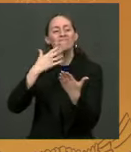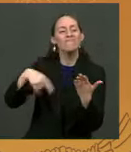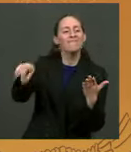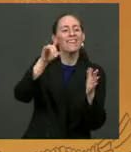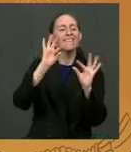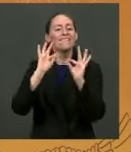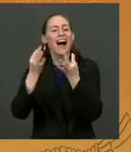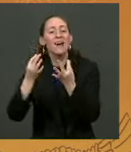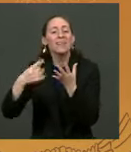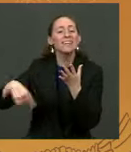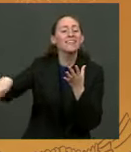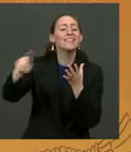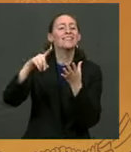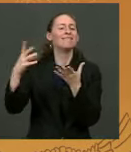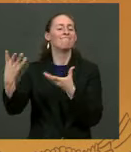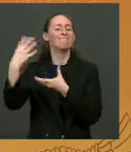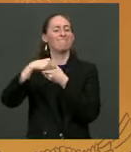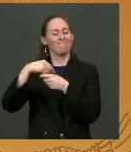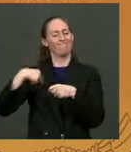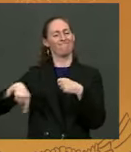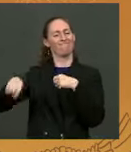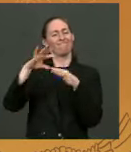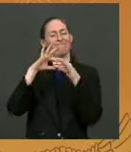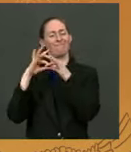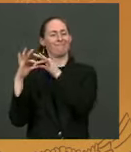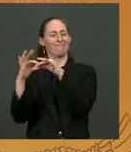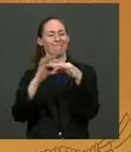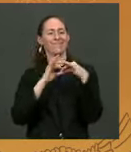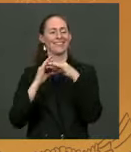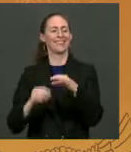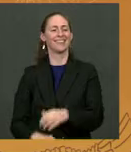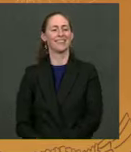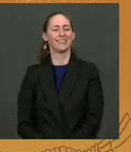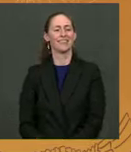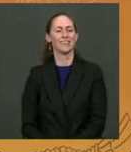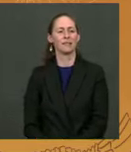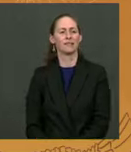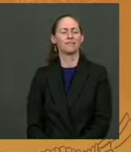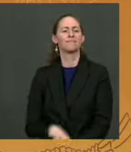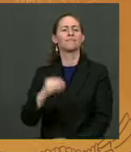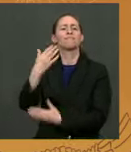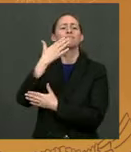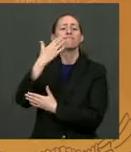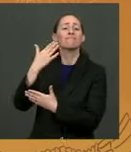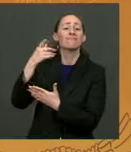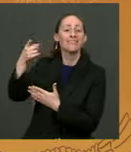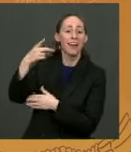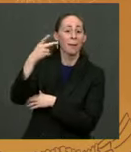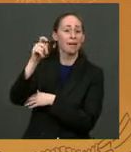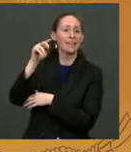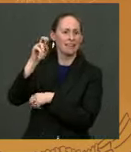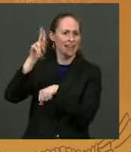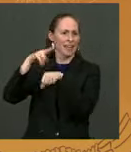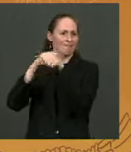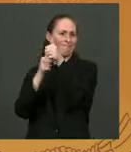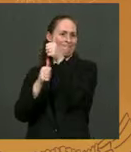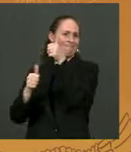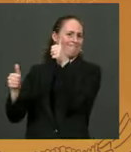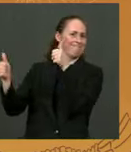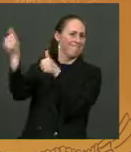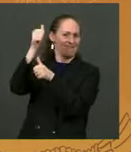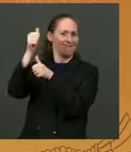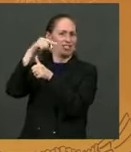thank you, Pete Sager, Chairman of the National Turkey Federation, for continuing the tradition